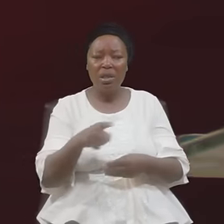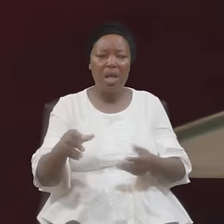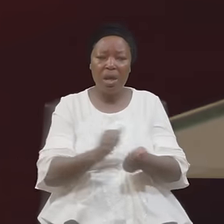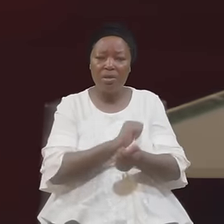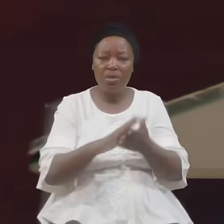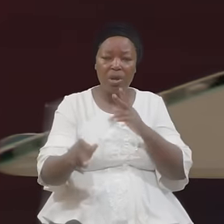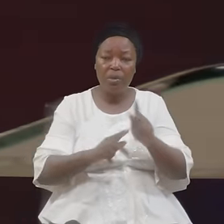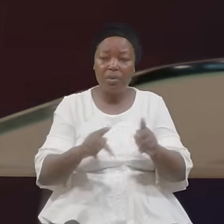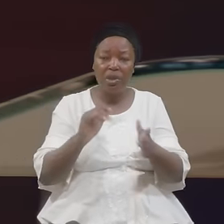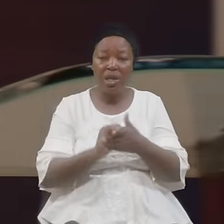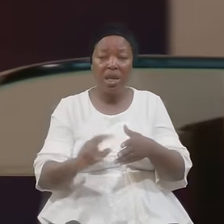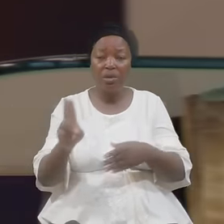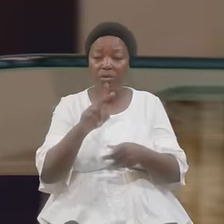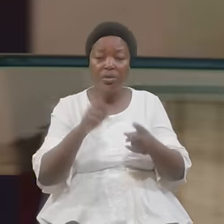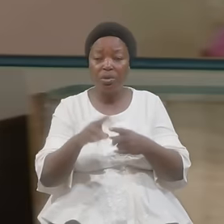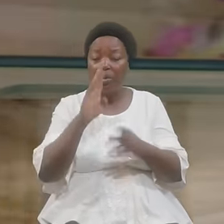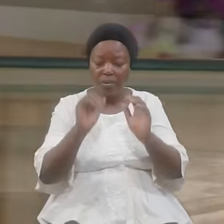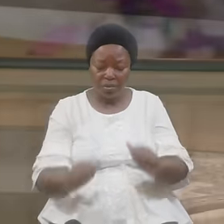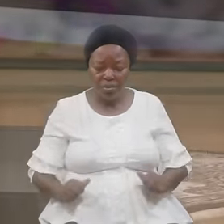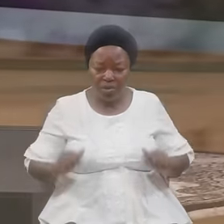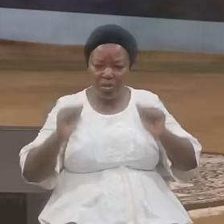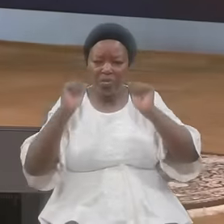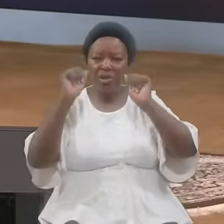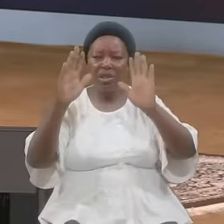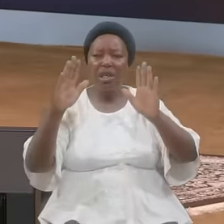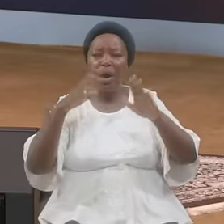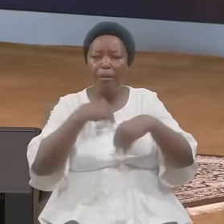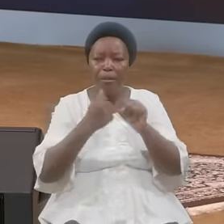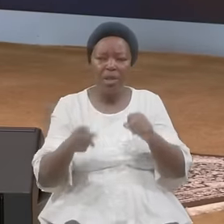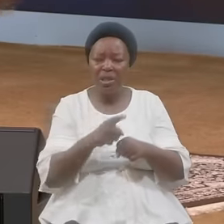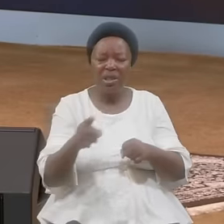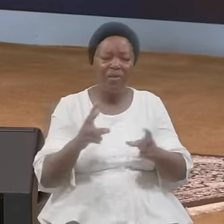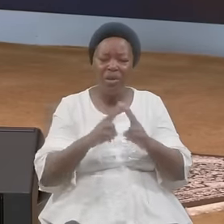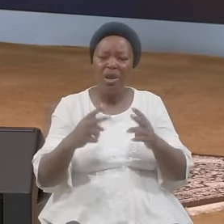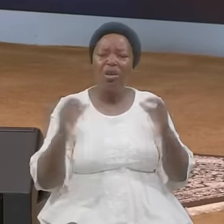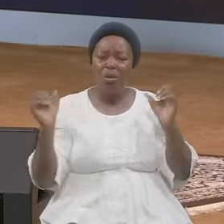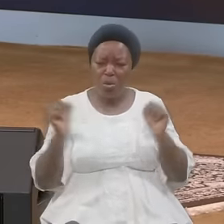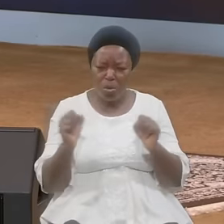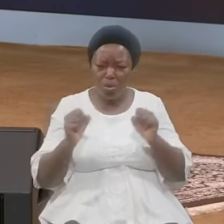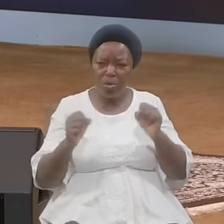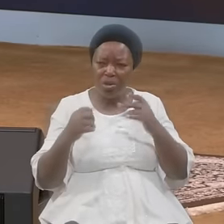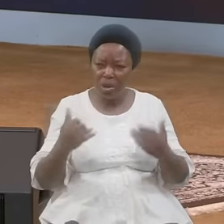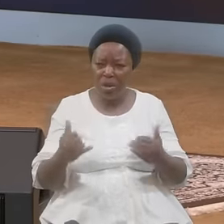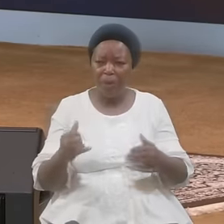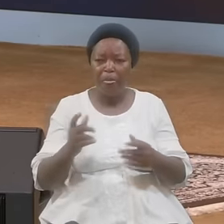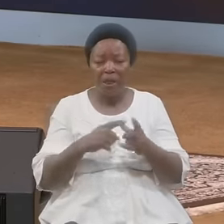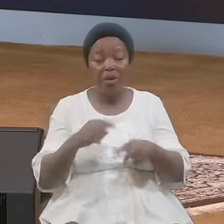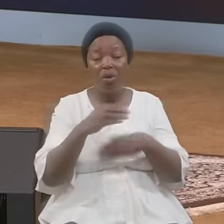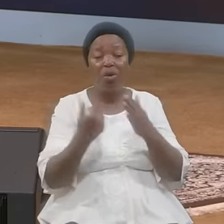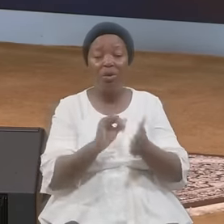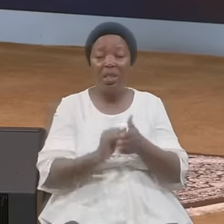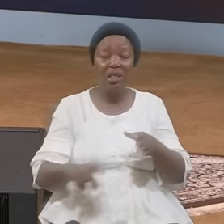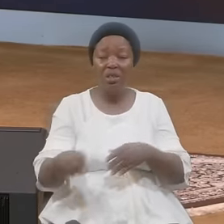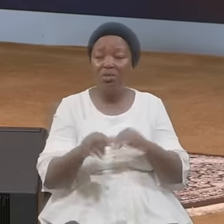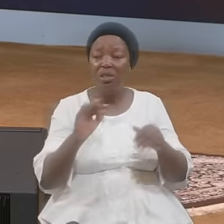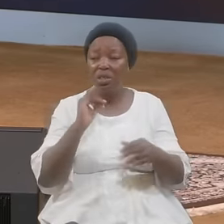That Chose To Be Committed Converted Consecrated Unto The Lord All They Do Now They